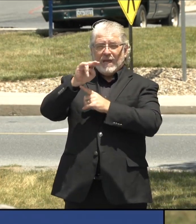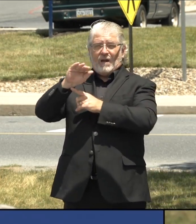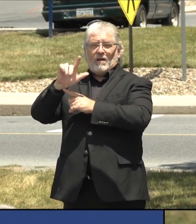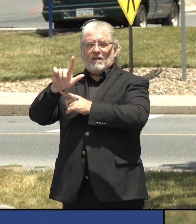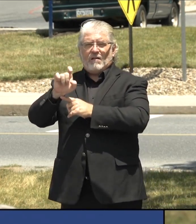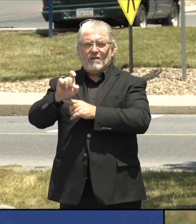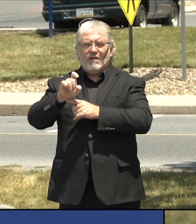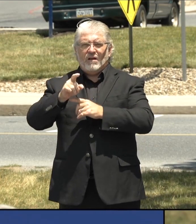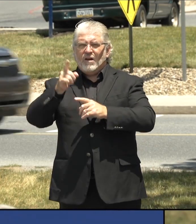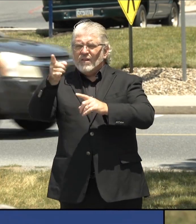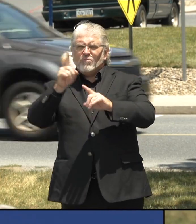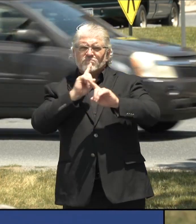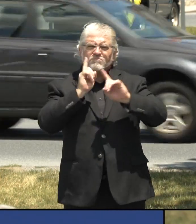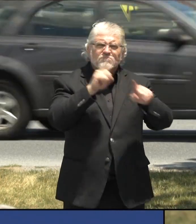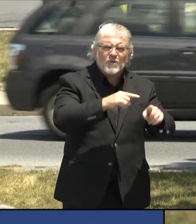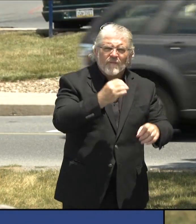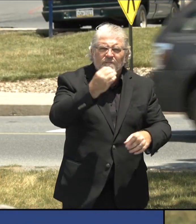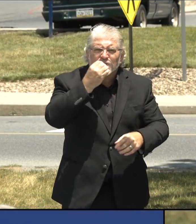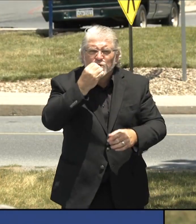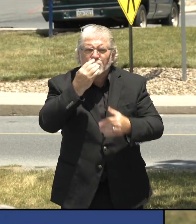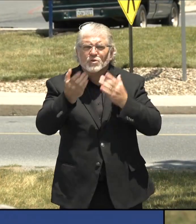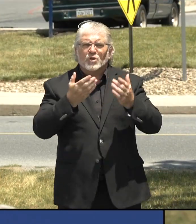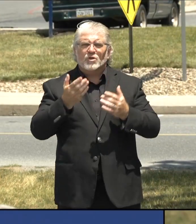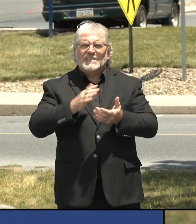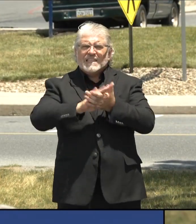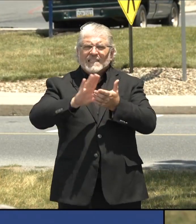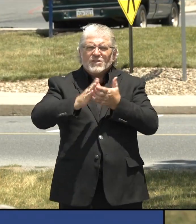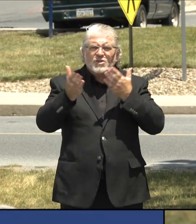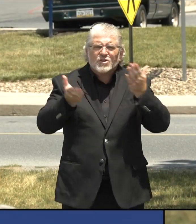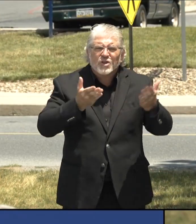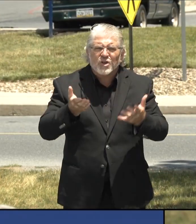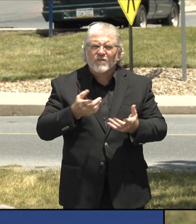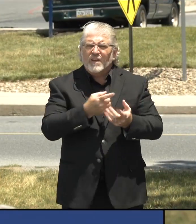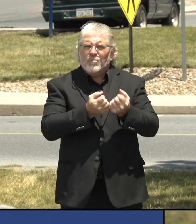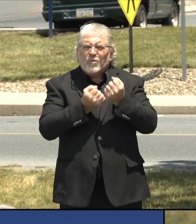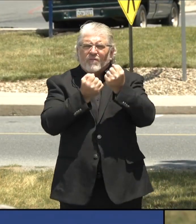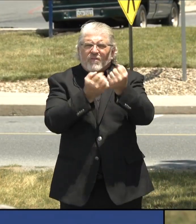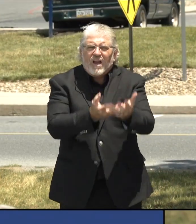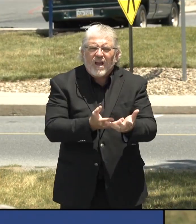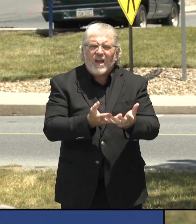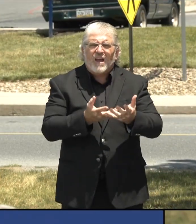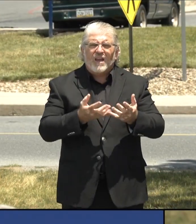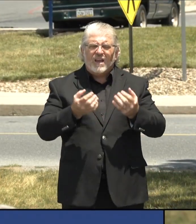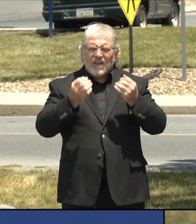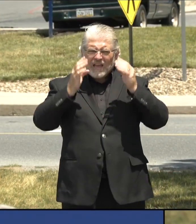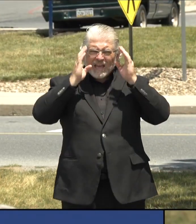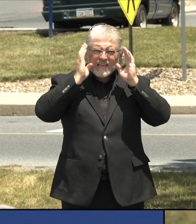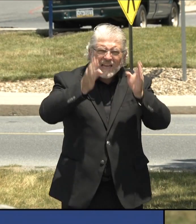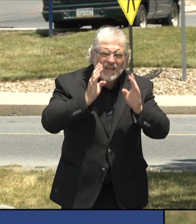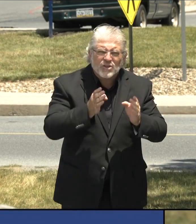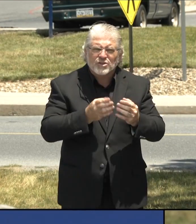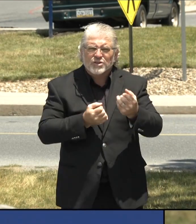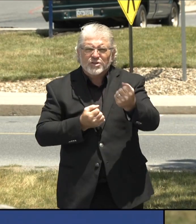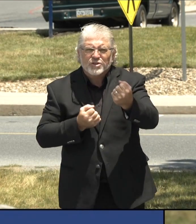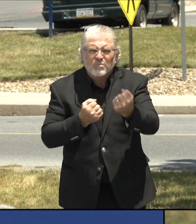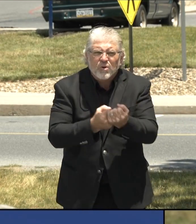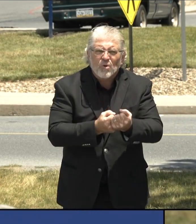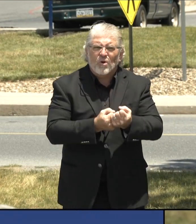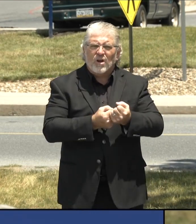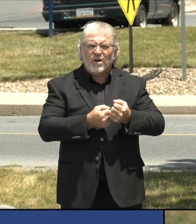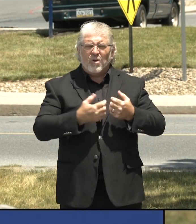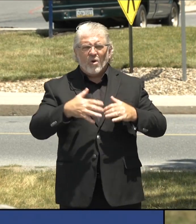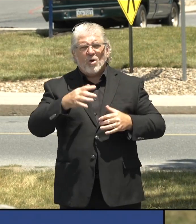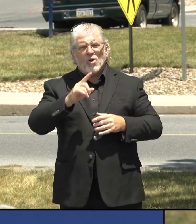as others who have offered additional kindness and attention and truly make it a valuable experience when patients have seen in our